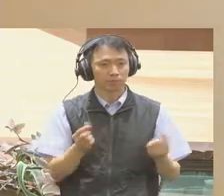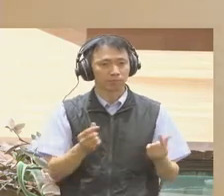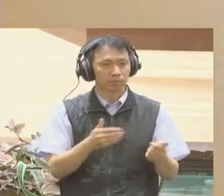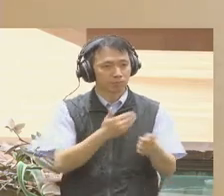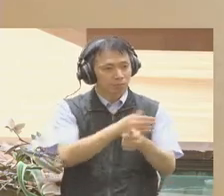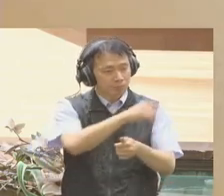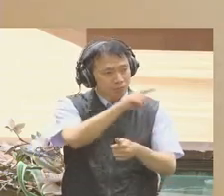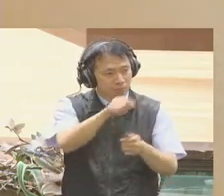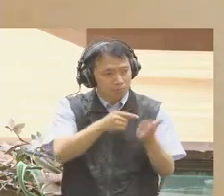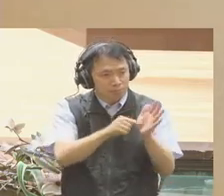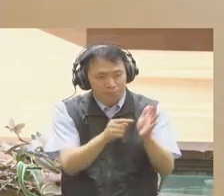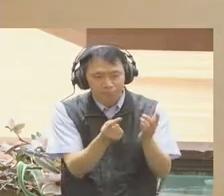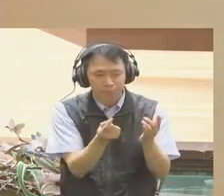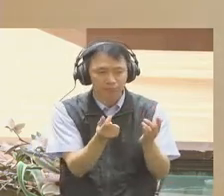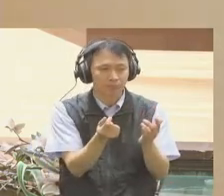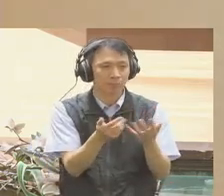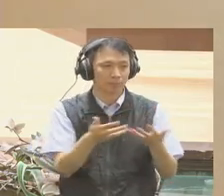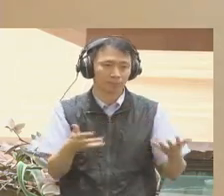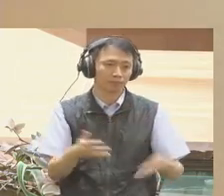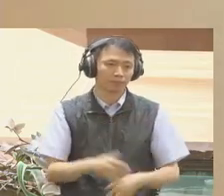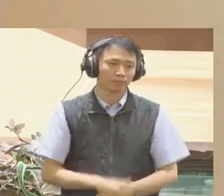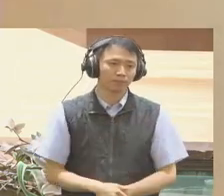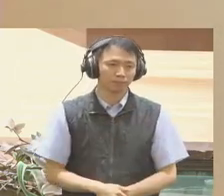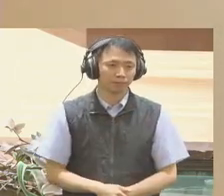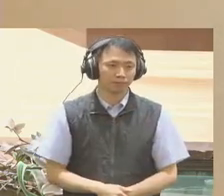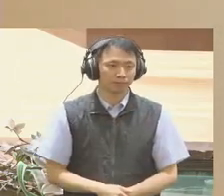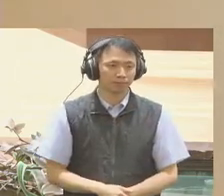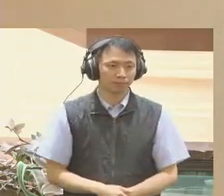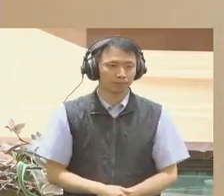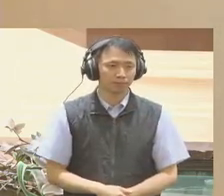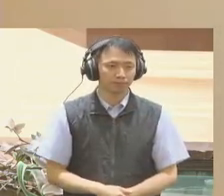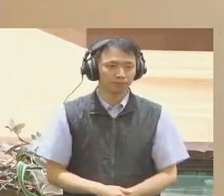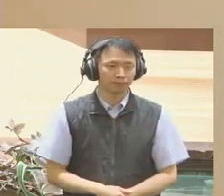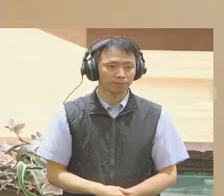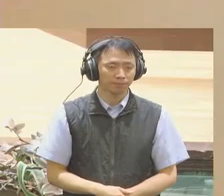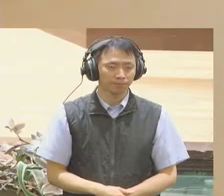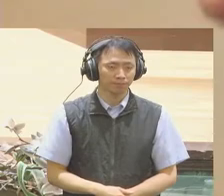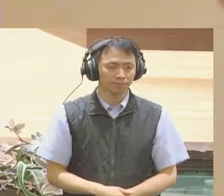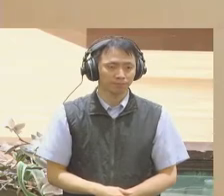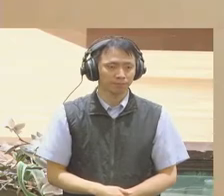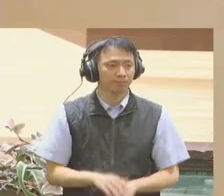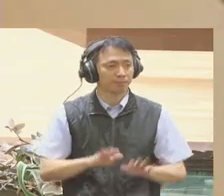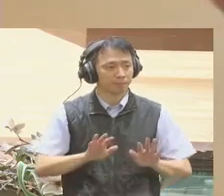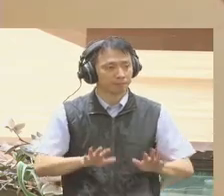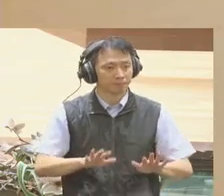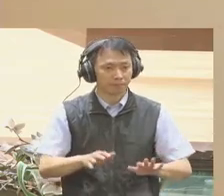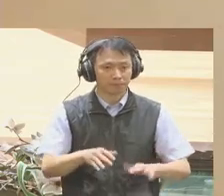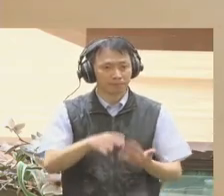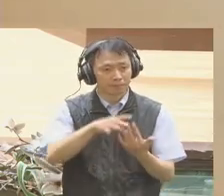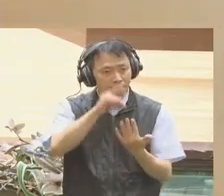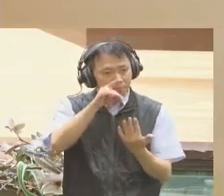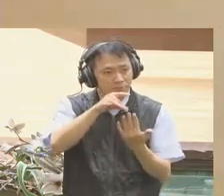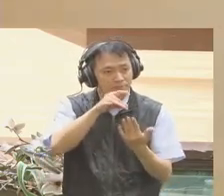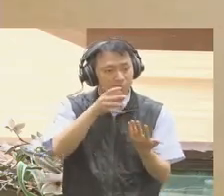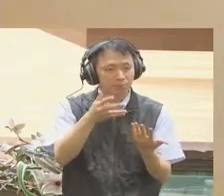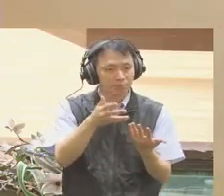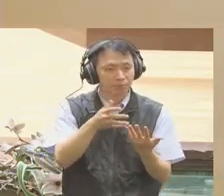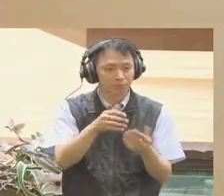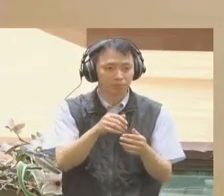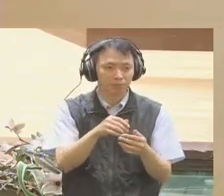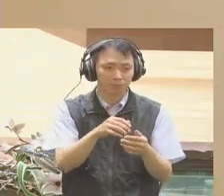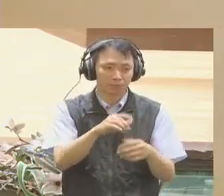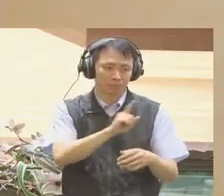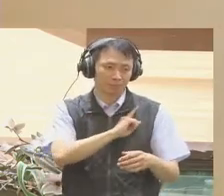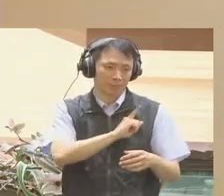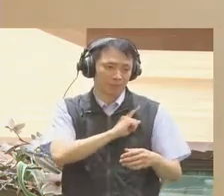constrained by existing abstractions that either compress us into just two large opposing parties, or in the case